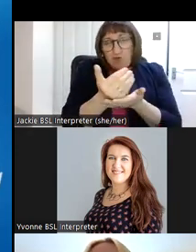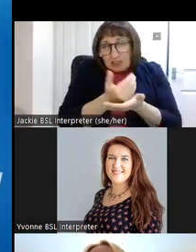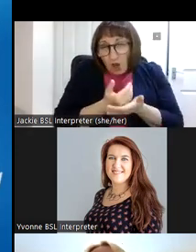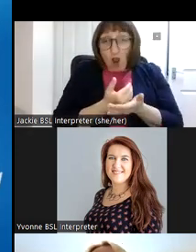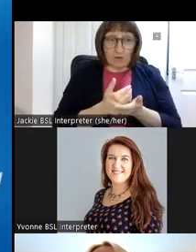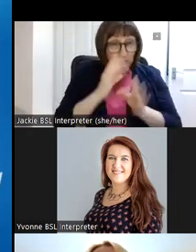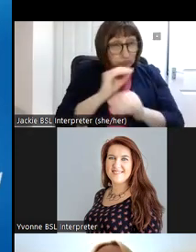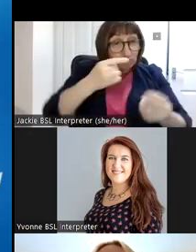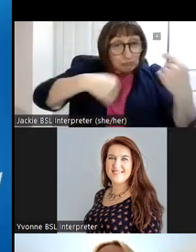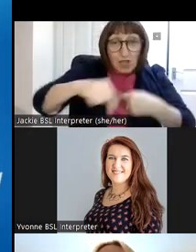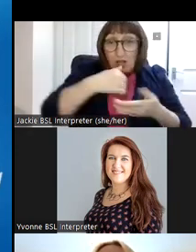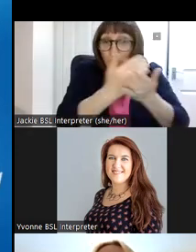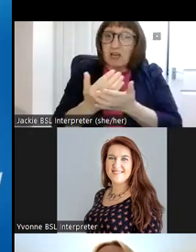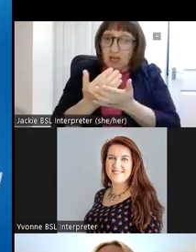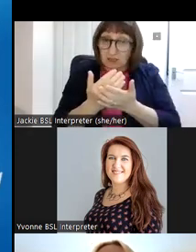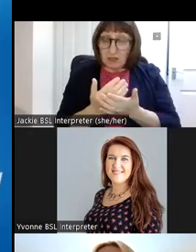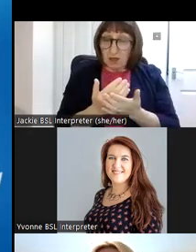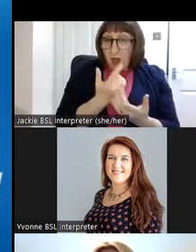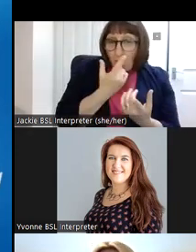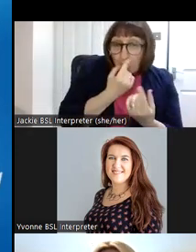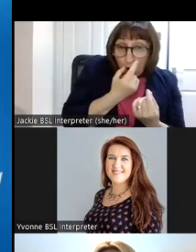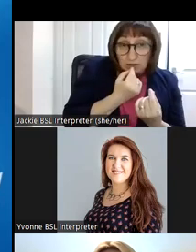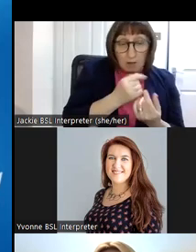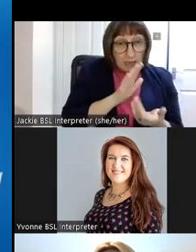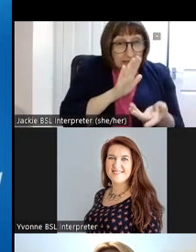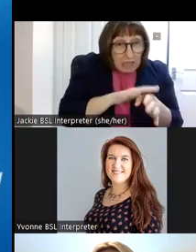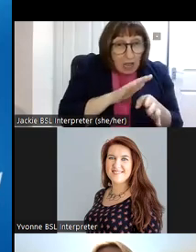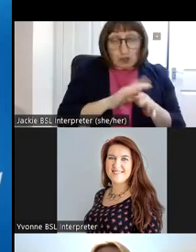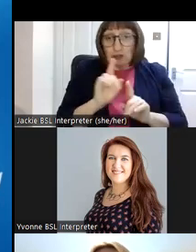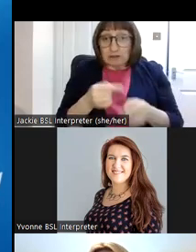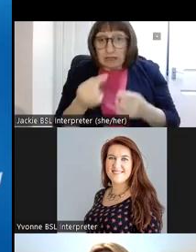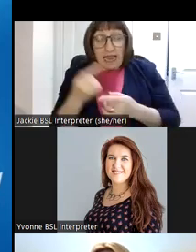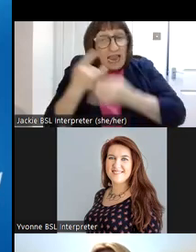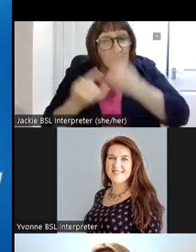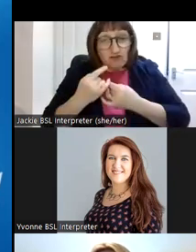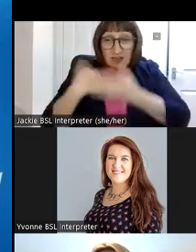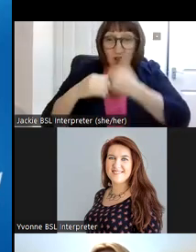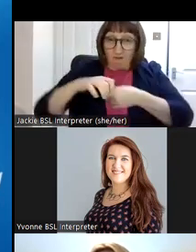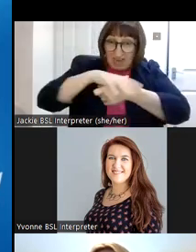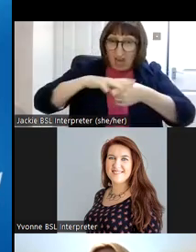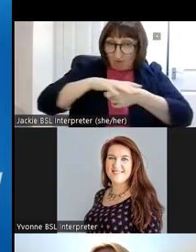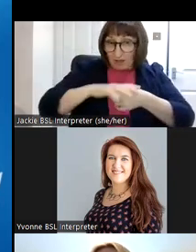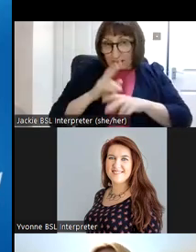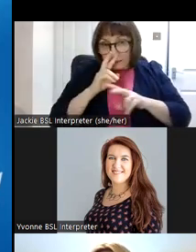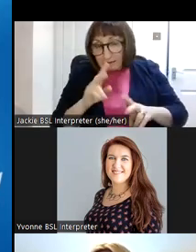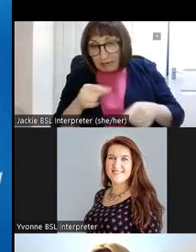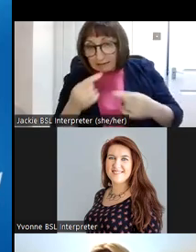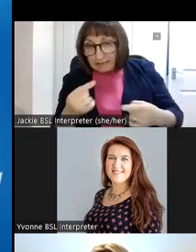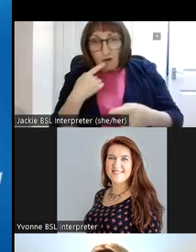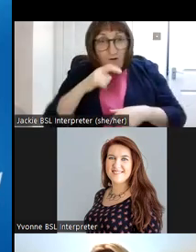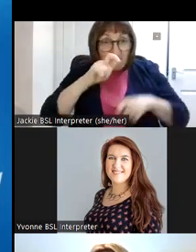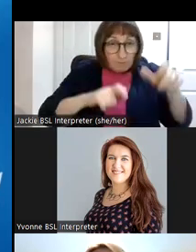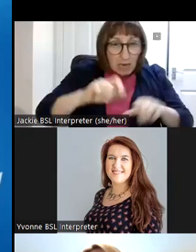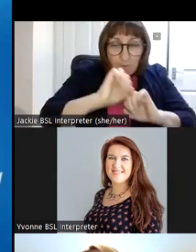sharing the tangible and the intangible uh history and heritage of our area of its people